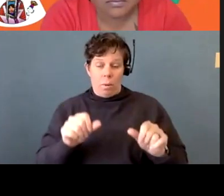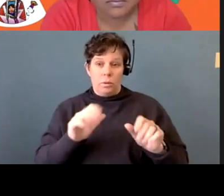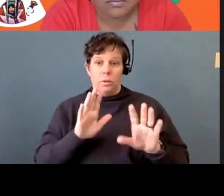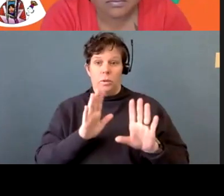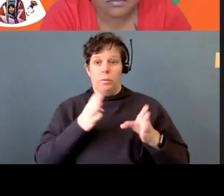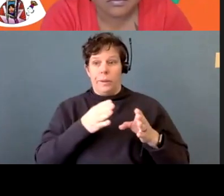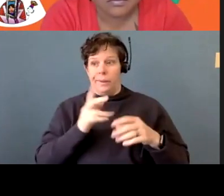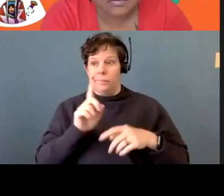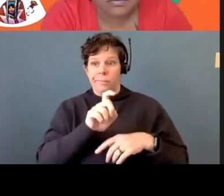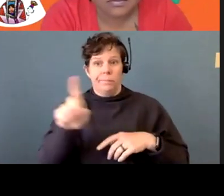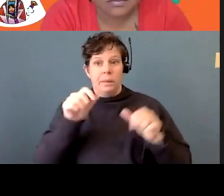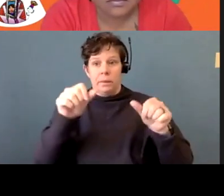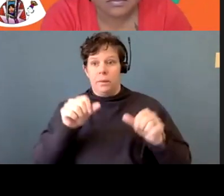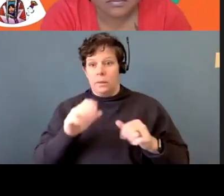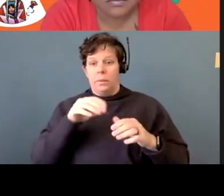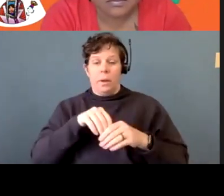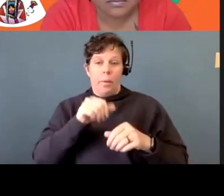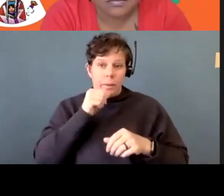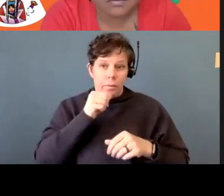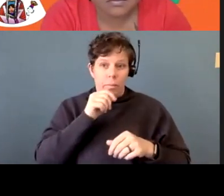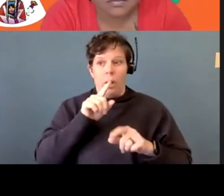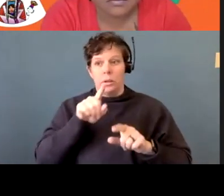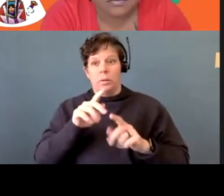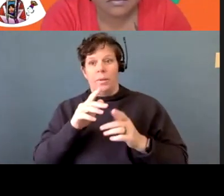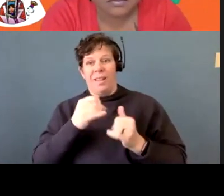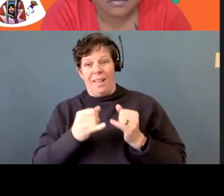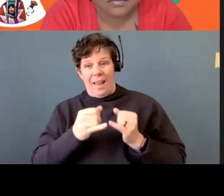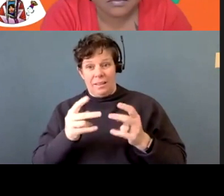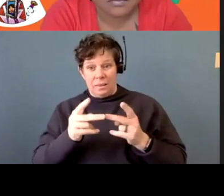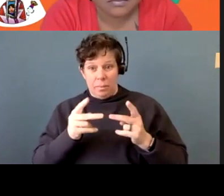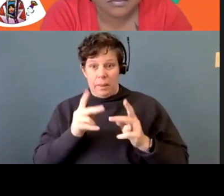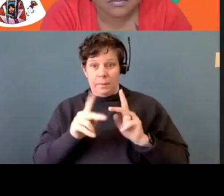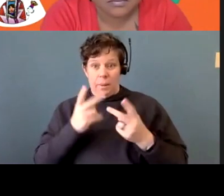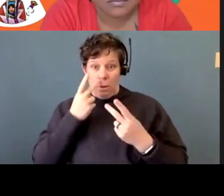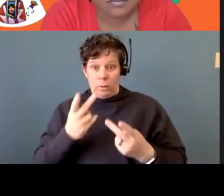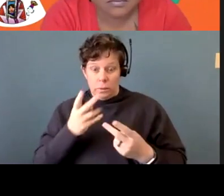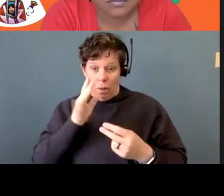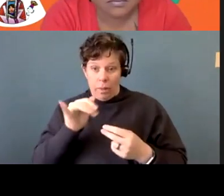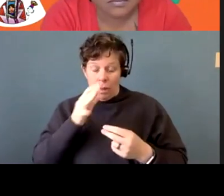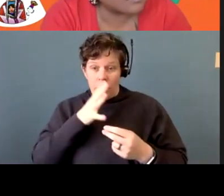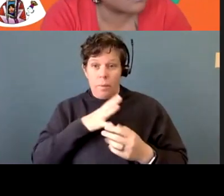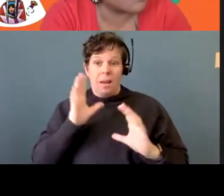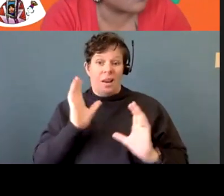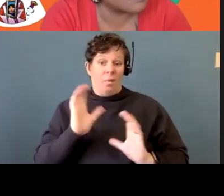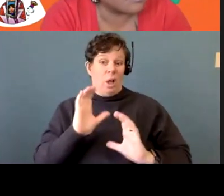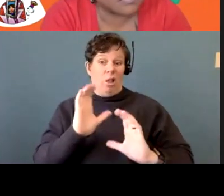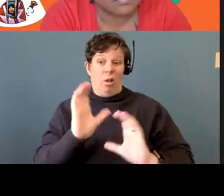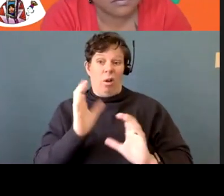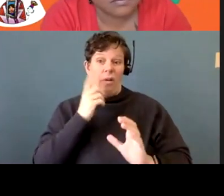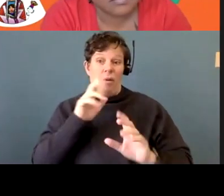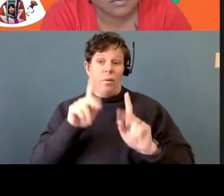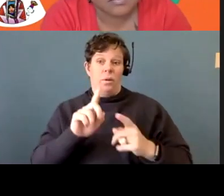go to bars, we go to the last place she was seen. And, um, we just basically search for this person until we find them.